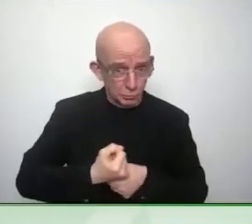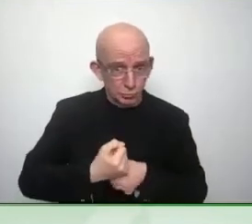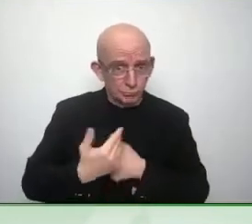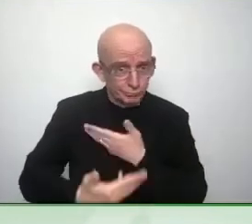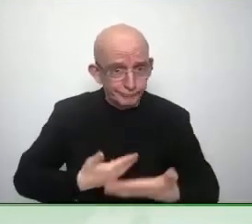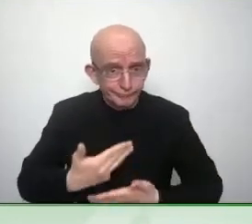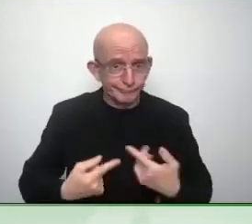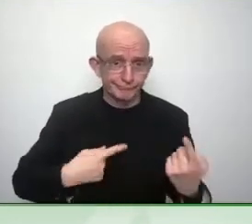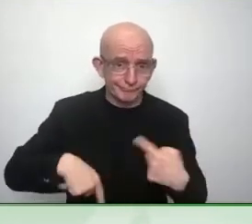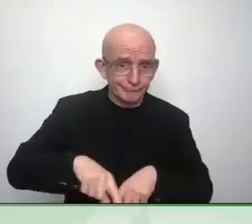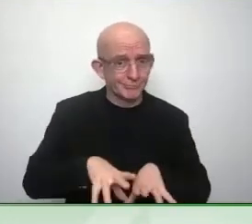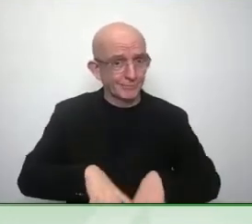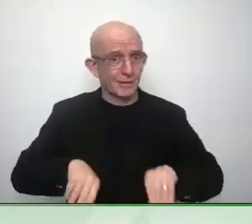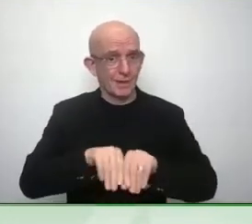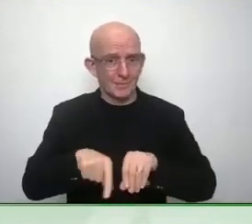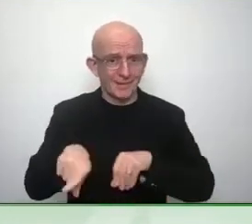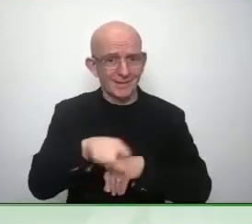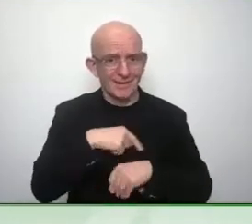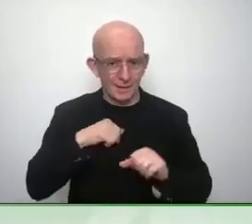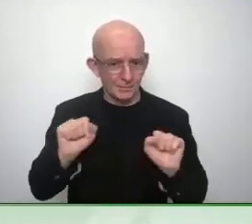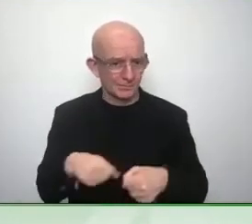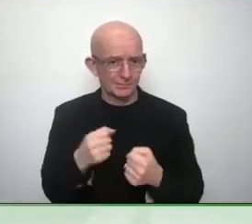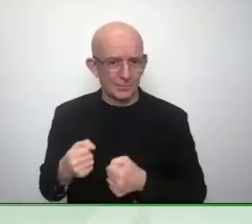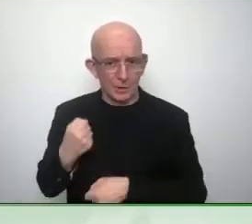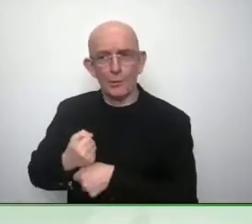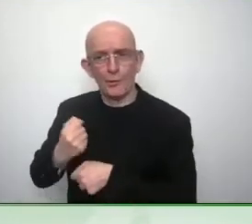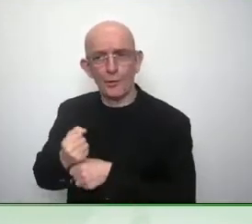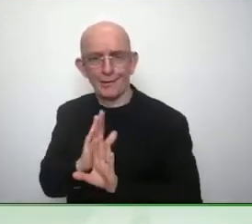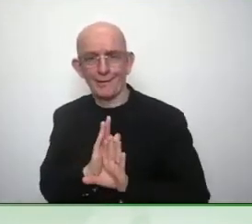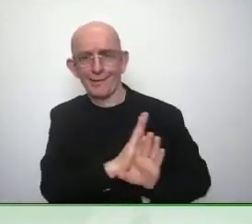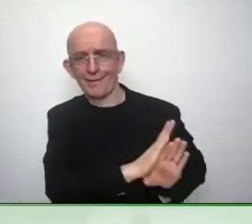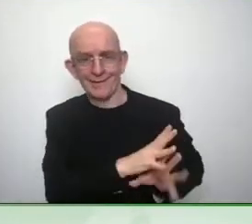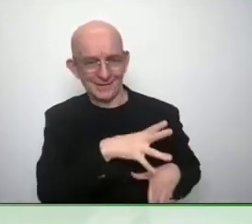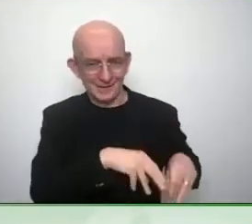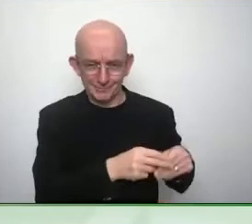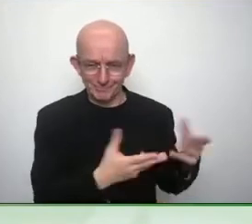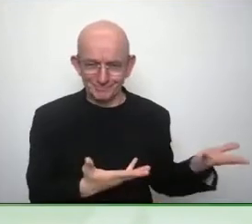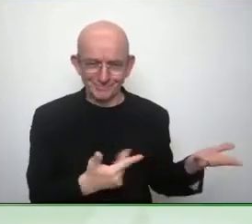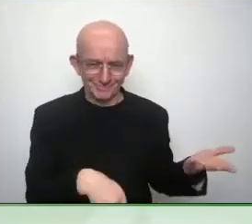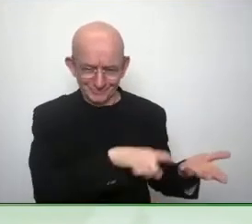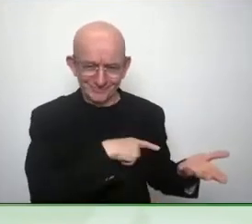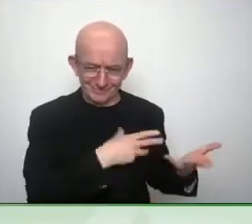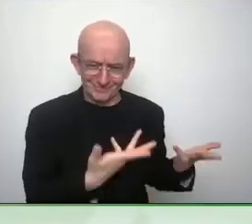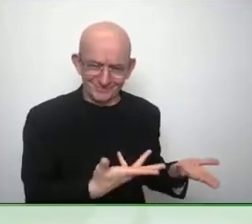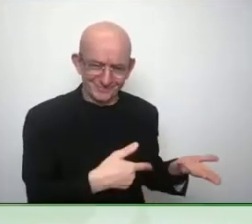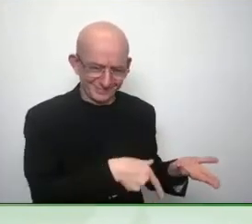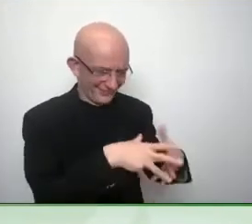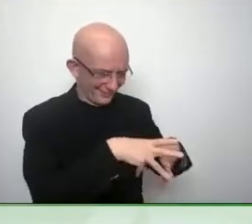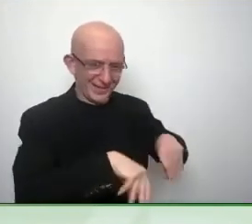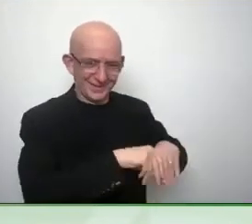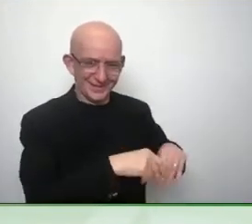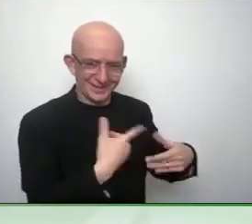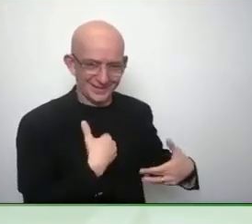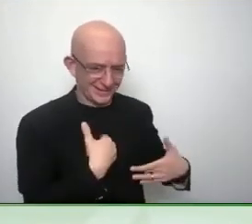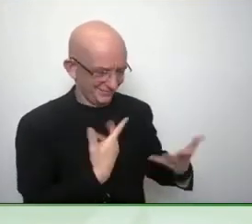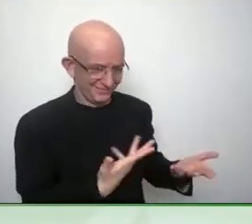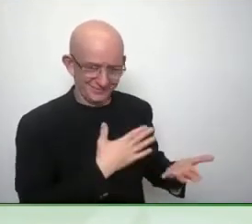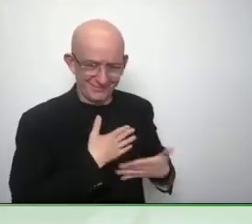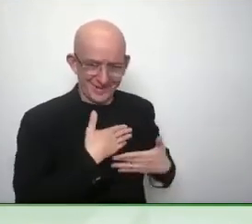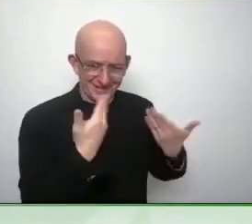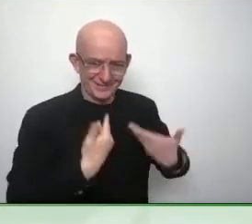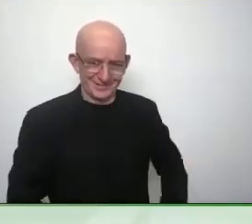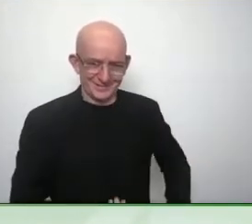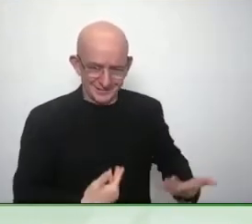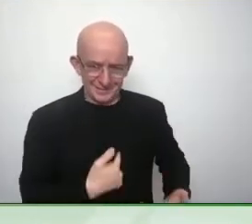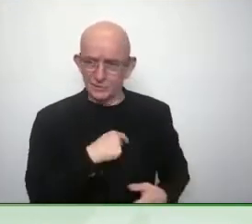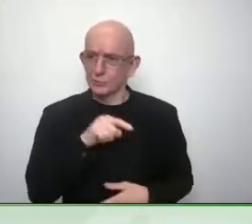make room for others let's take the time to make room for others and make sure they can tell their story so on social media it